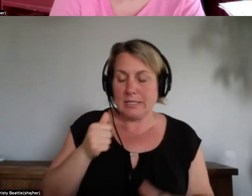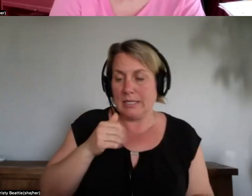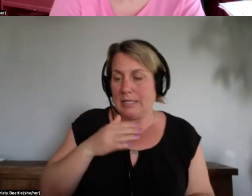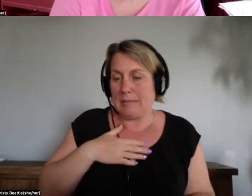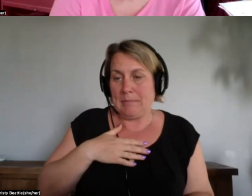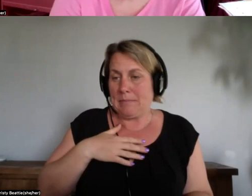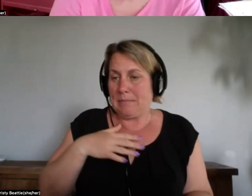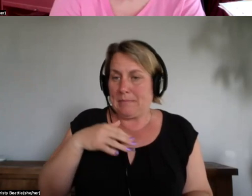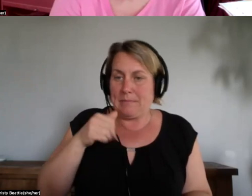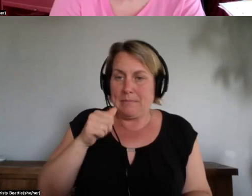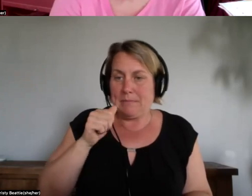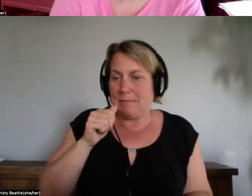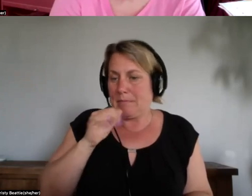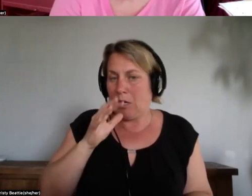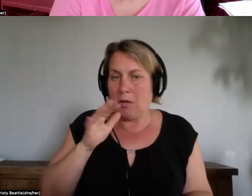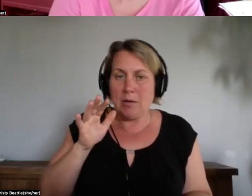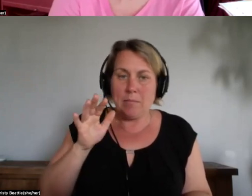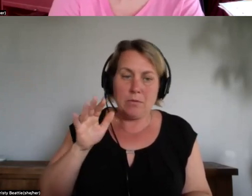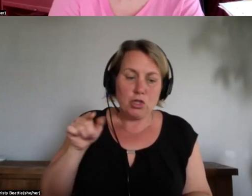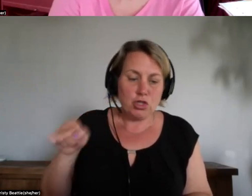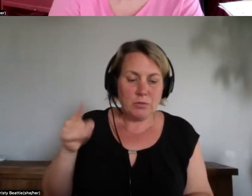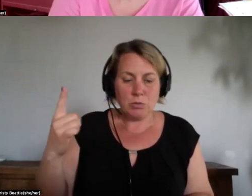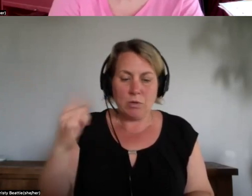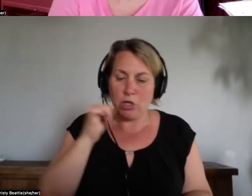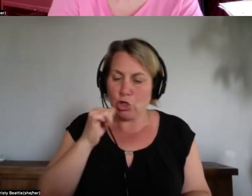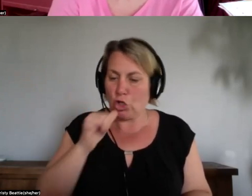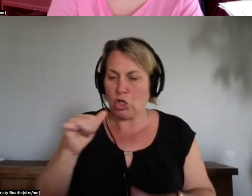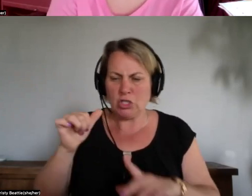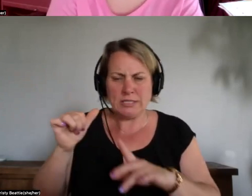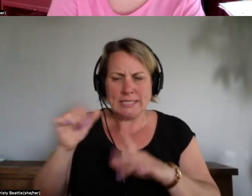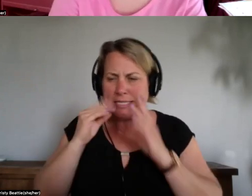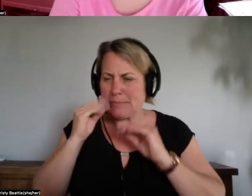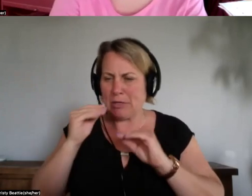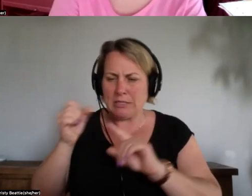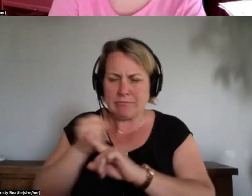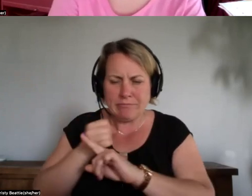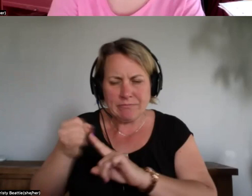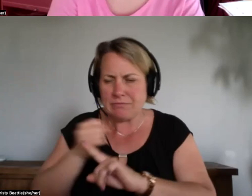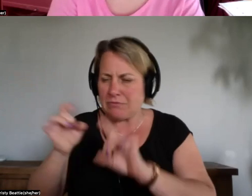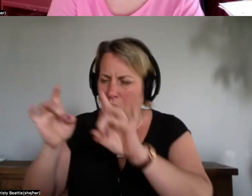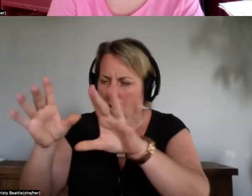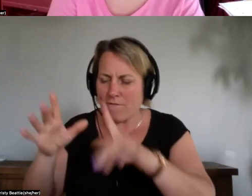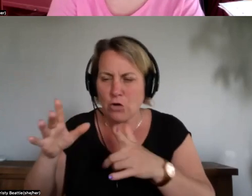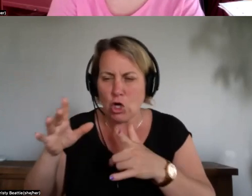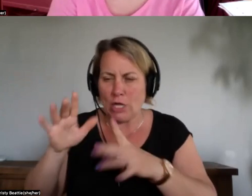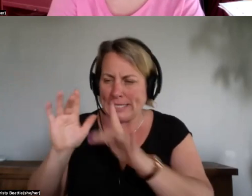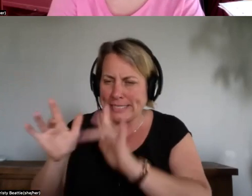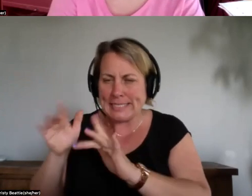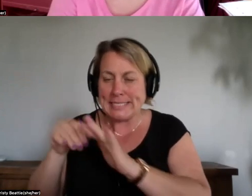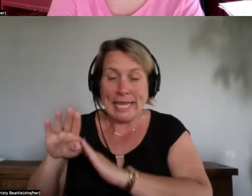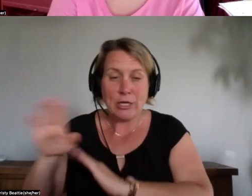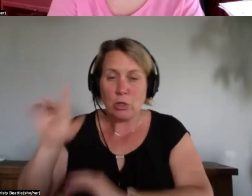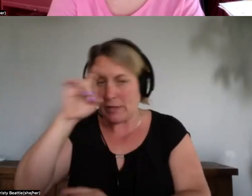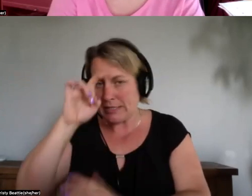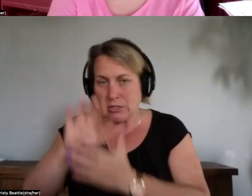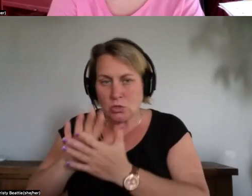punishment was really harsh i think perhaps there was also incest um but none of the girls